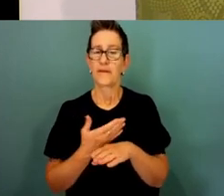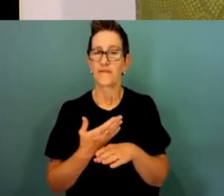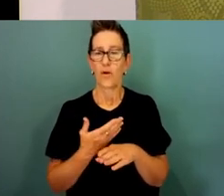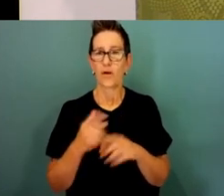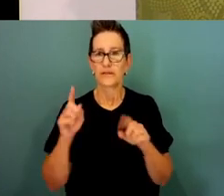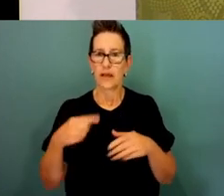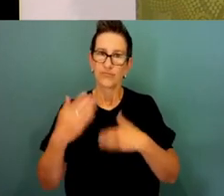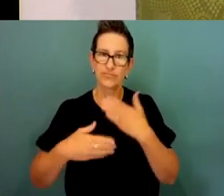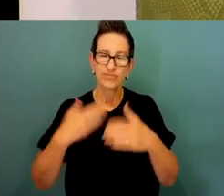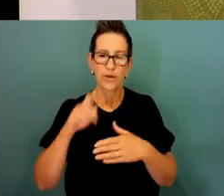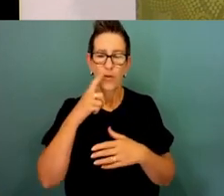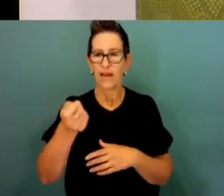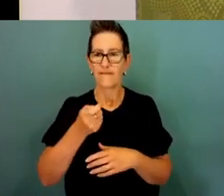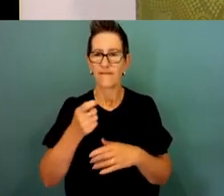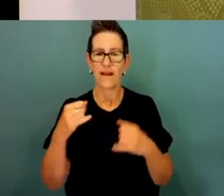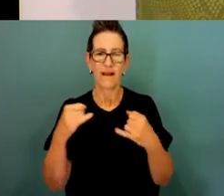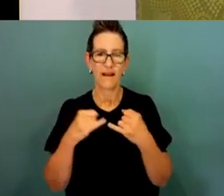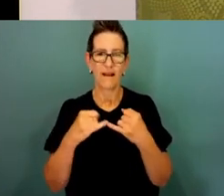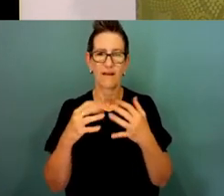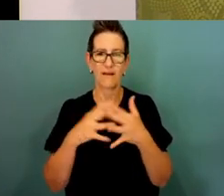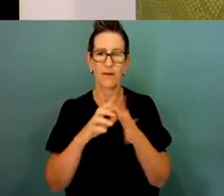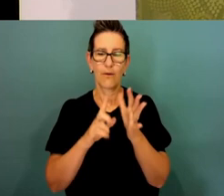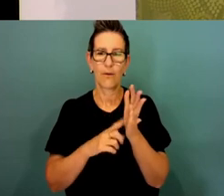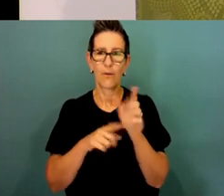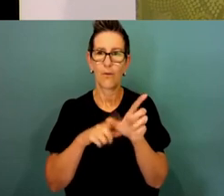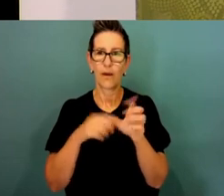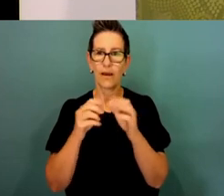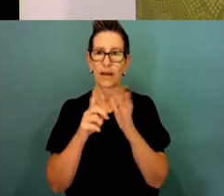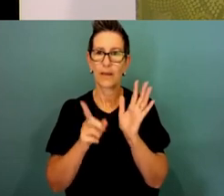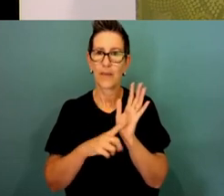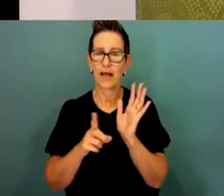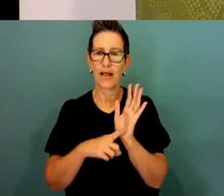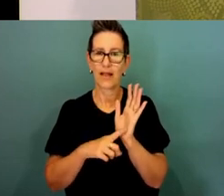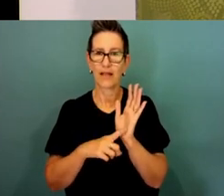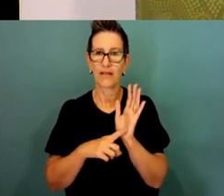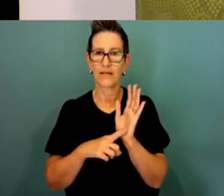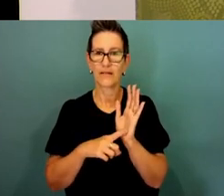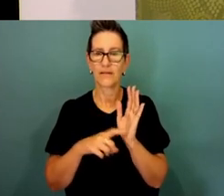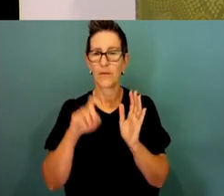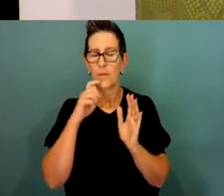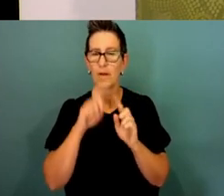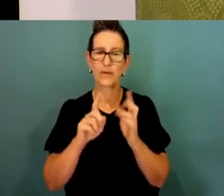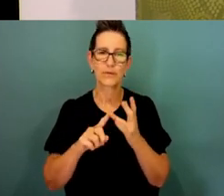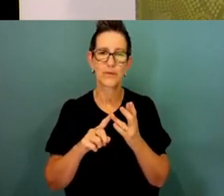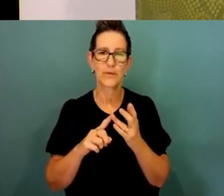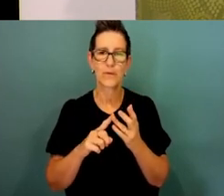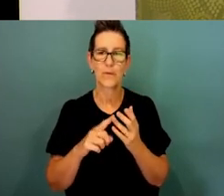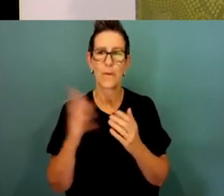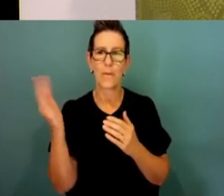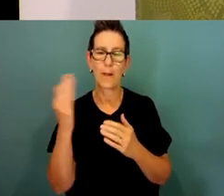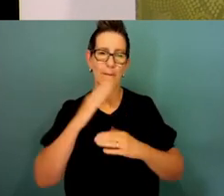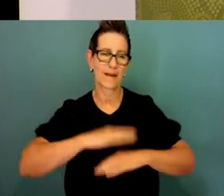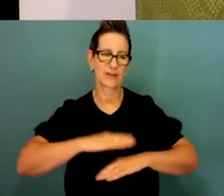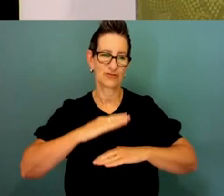Uncle Wally Bell to come and speak with us today. Well, not speak to us but actually to offer us a welcome to country. Can I